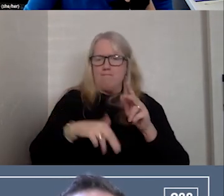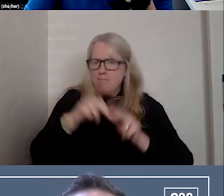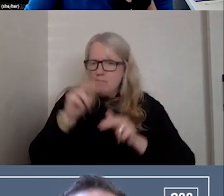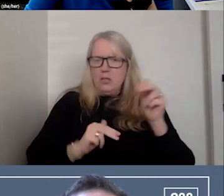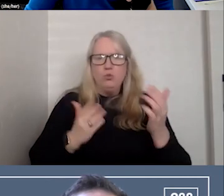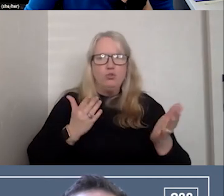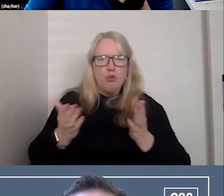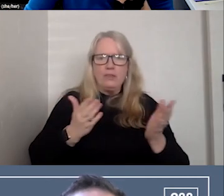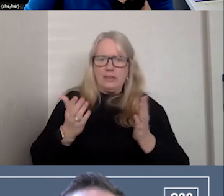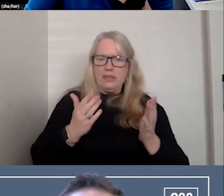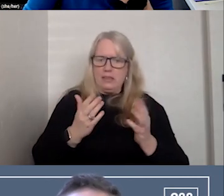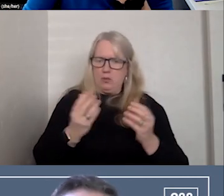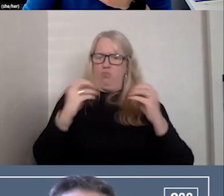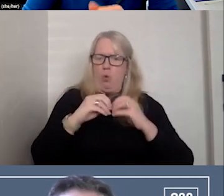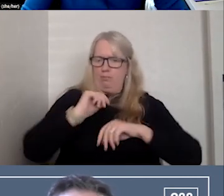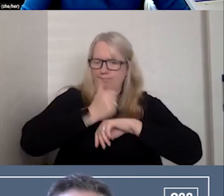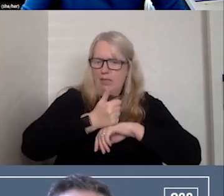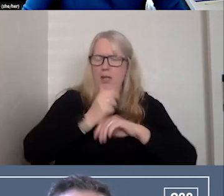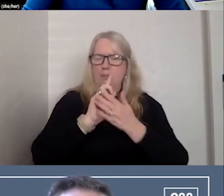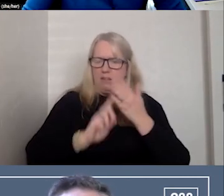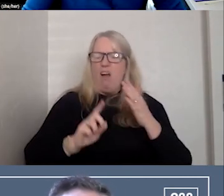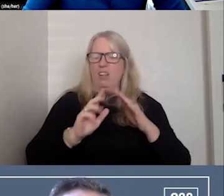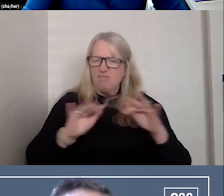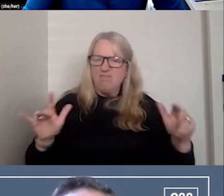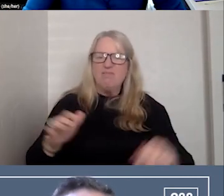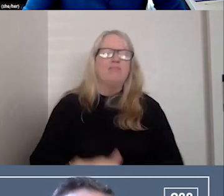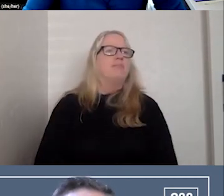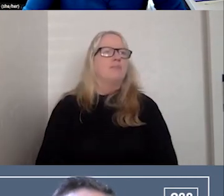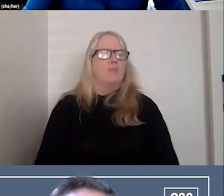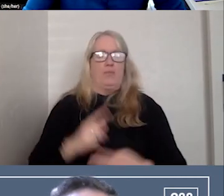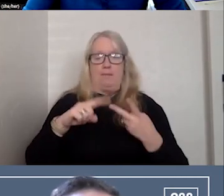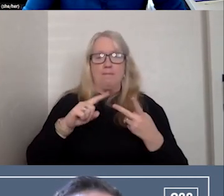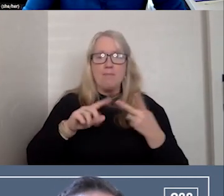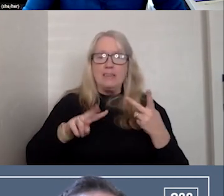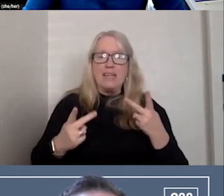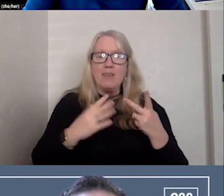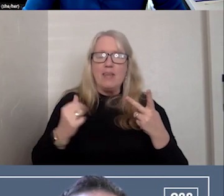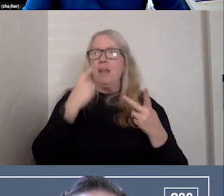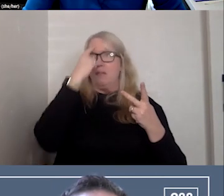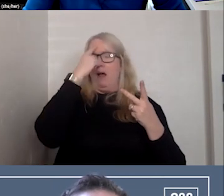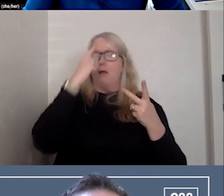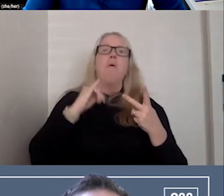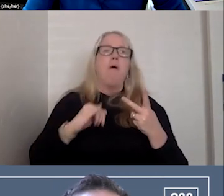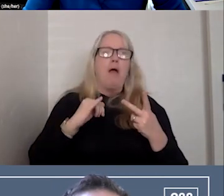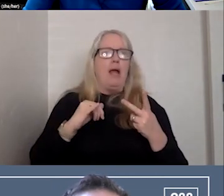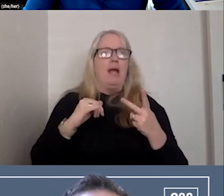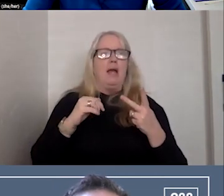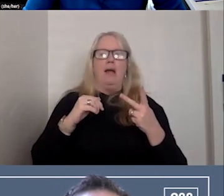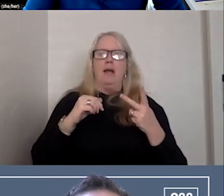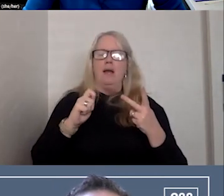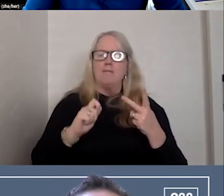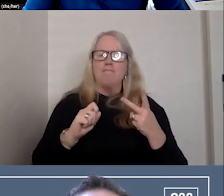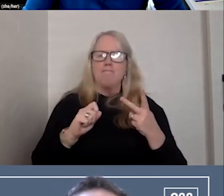designed and implemented. And then secondly, one, one thought came back is